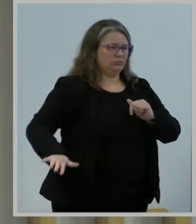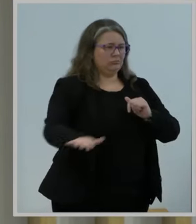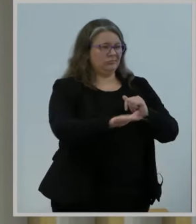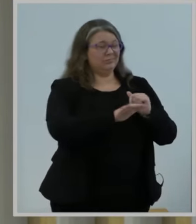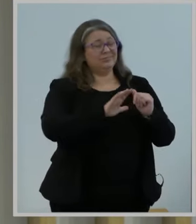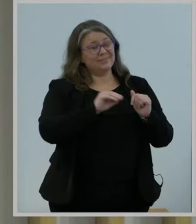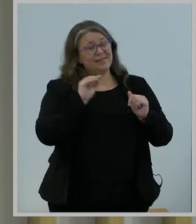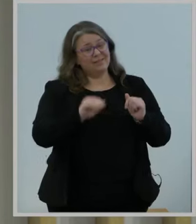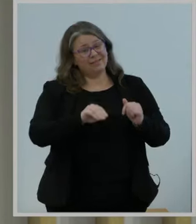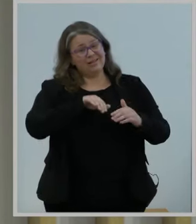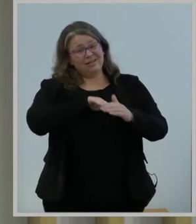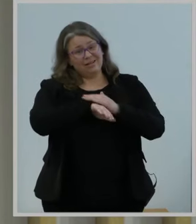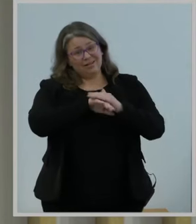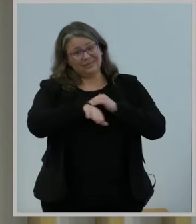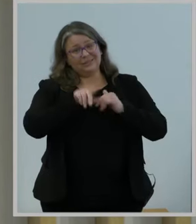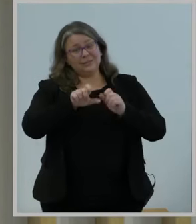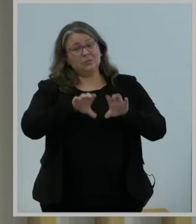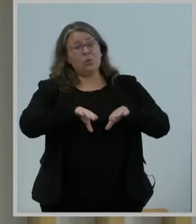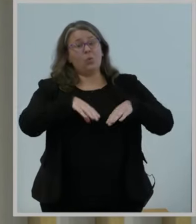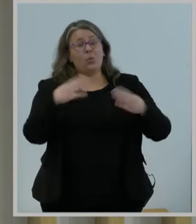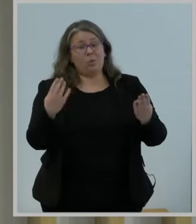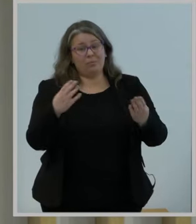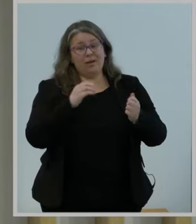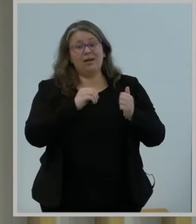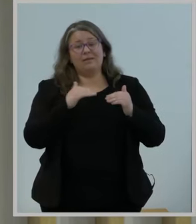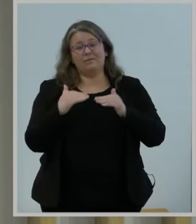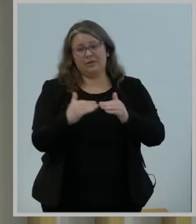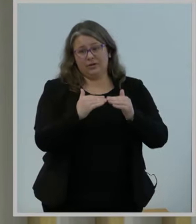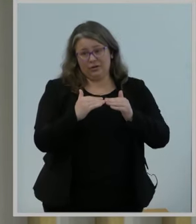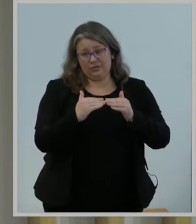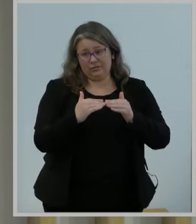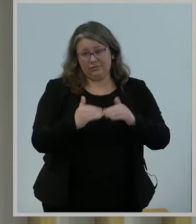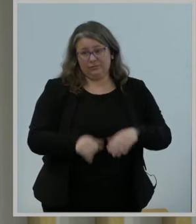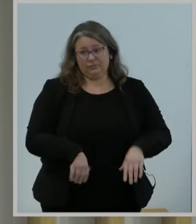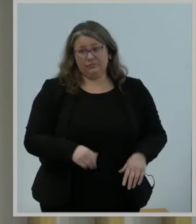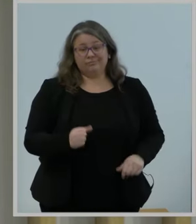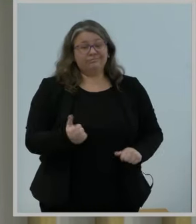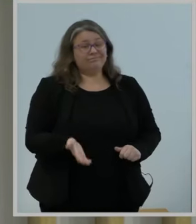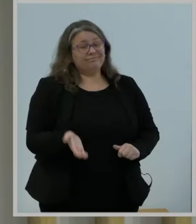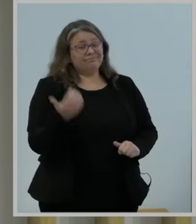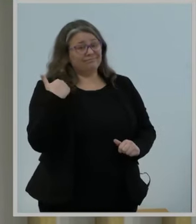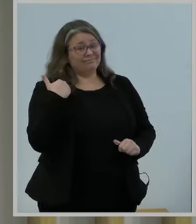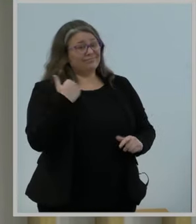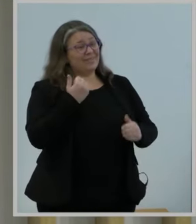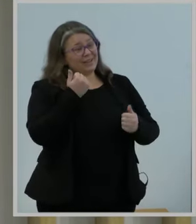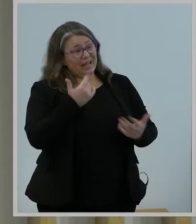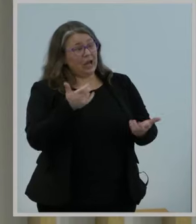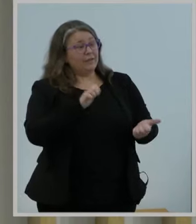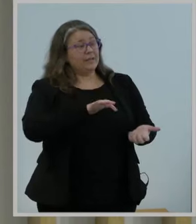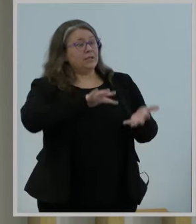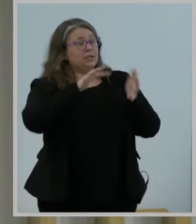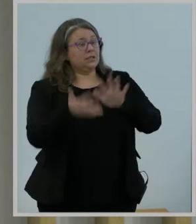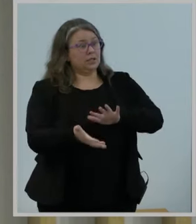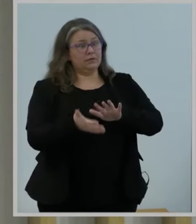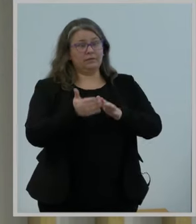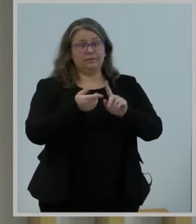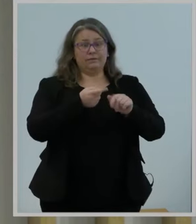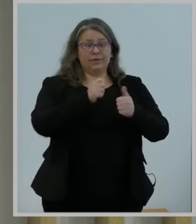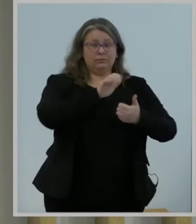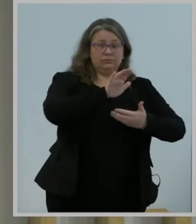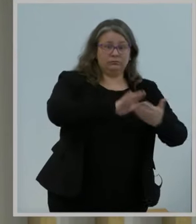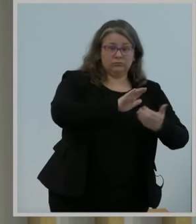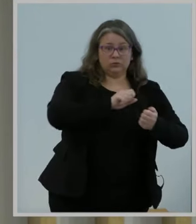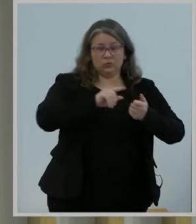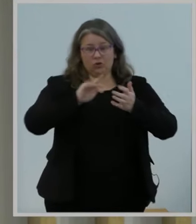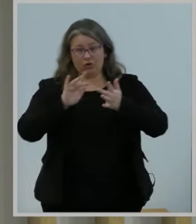being transformed and we were doing anything and everything online, our institutions failed to keep pace. Today,